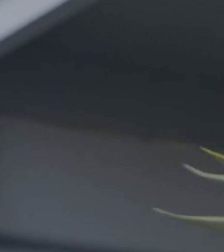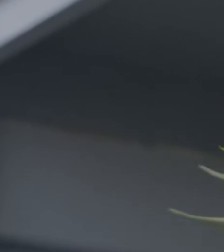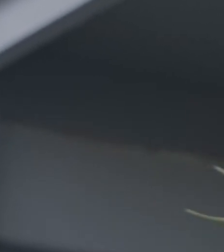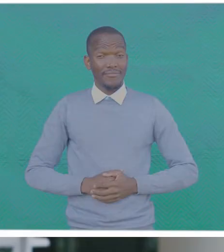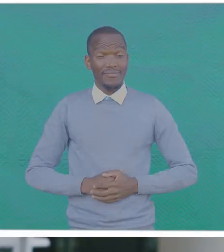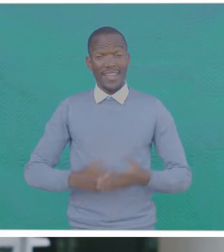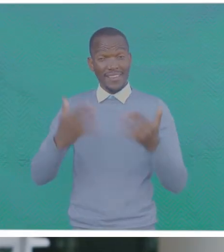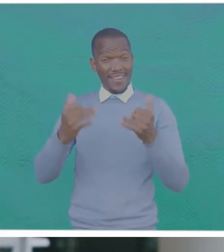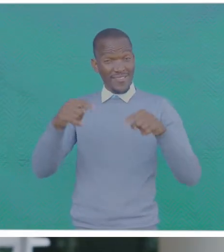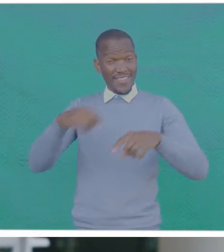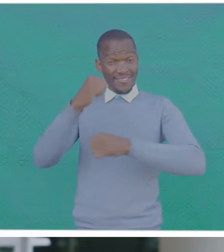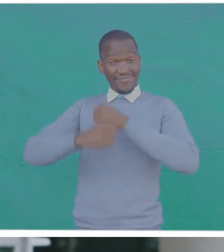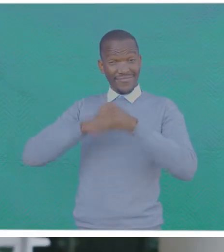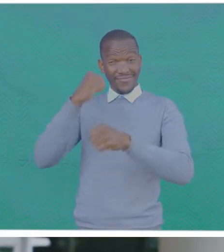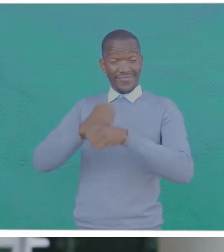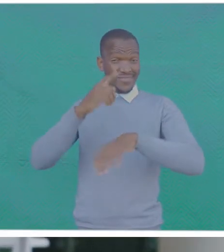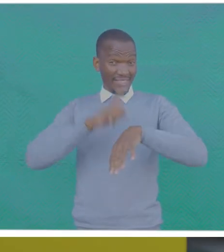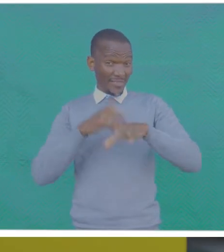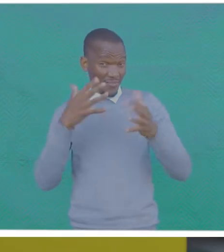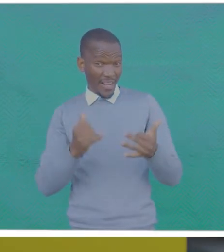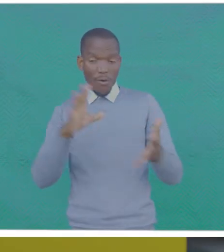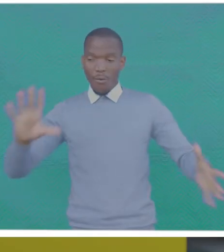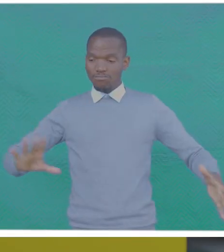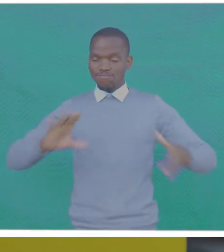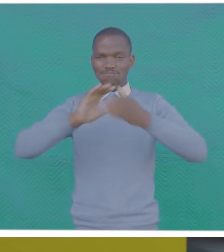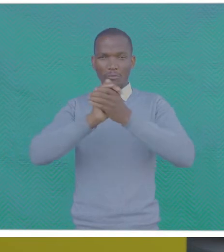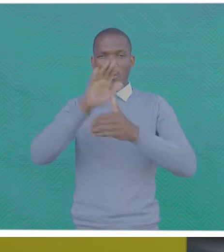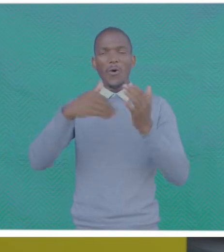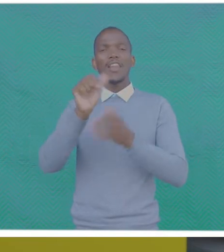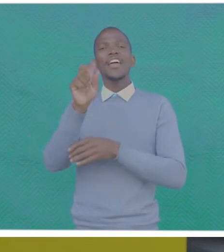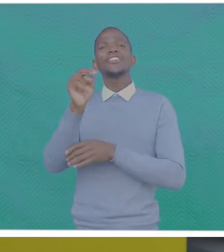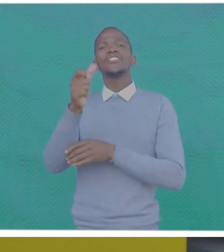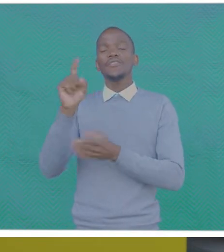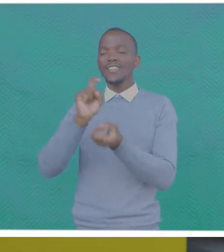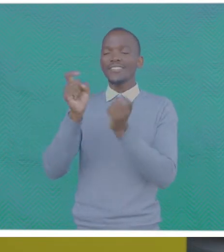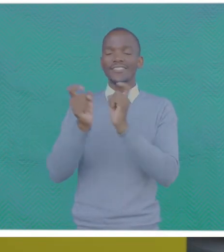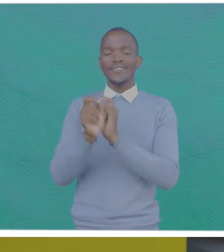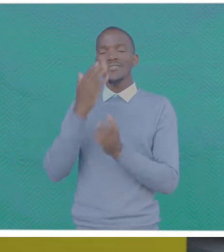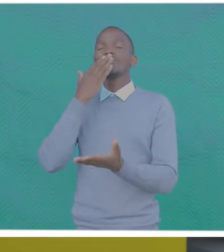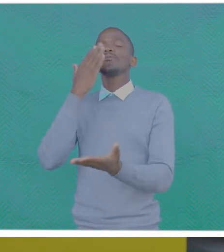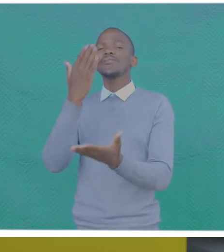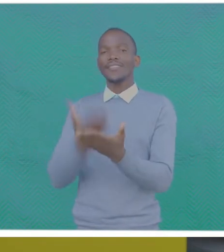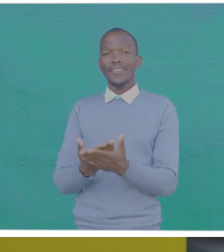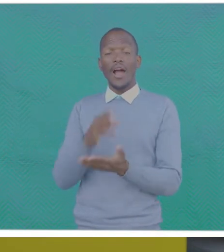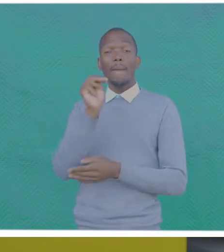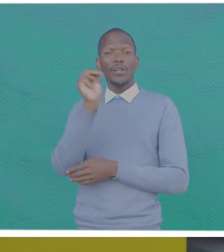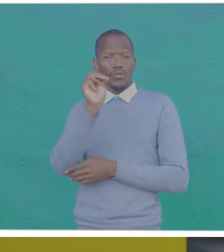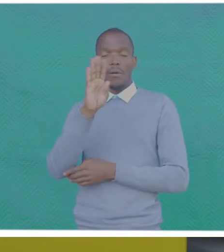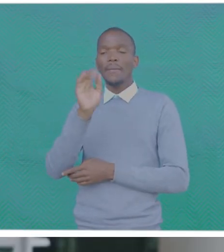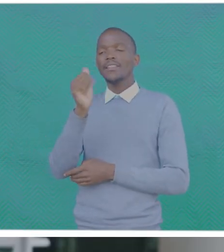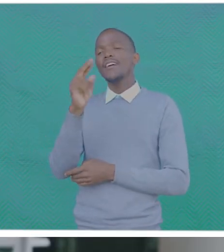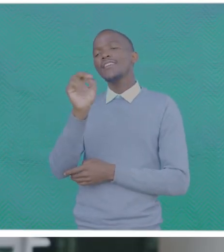It's that time of the year again when we get to unite as agents of change for a good cause. The MASCOM